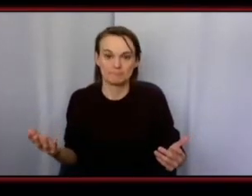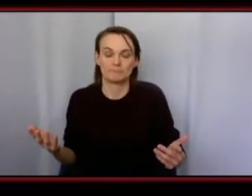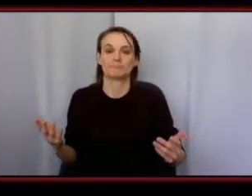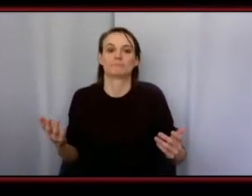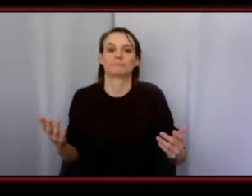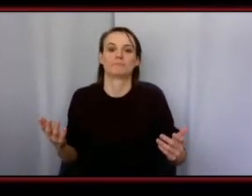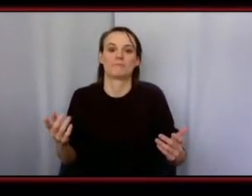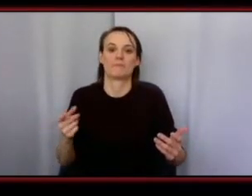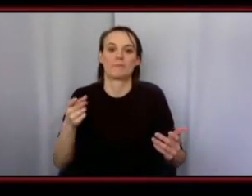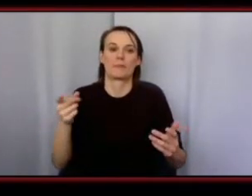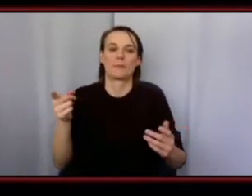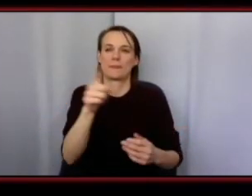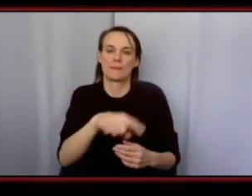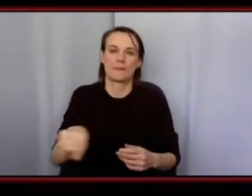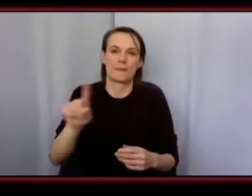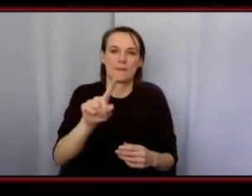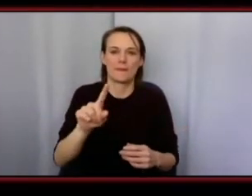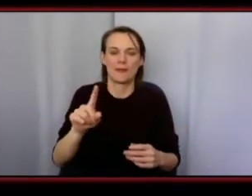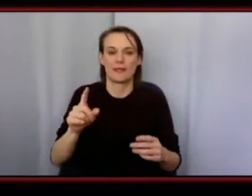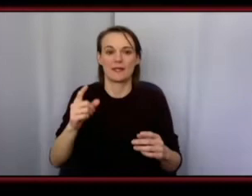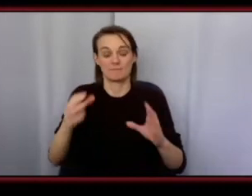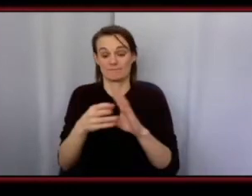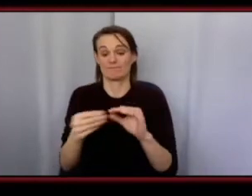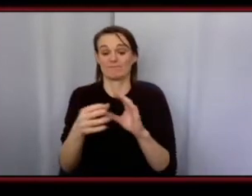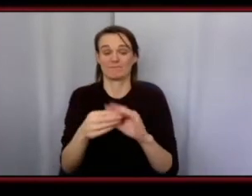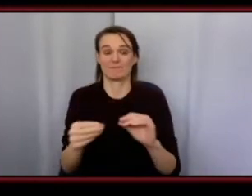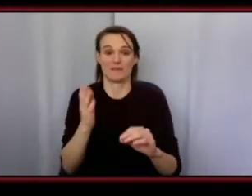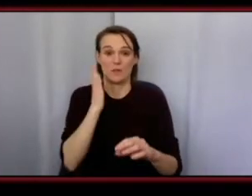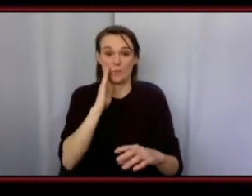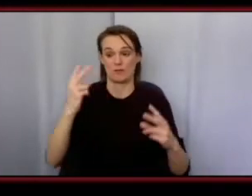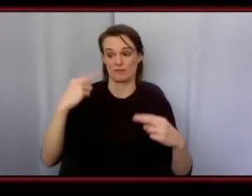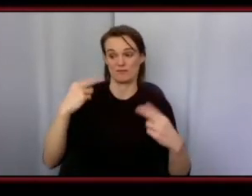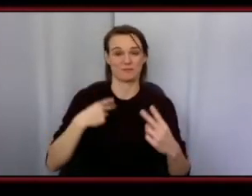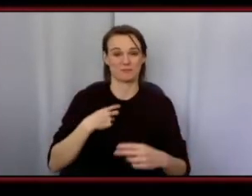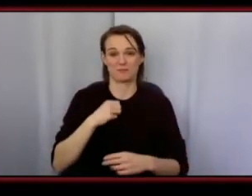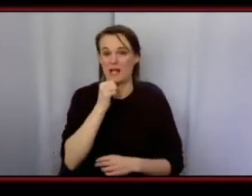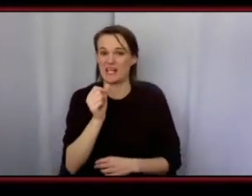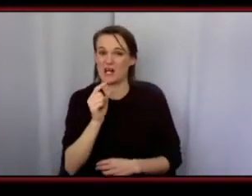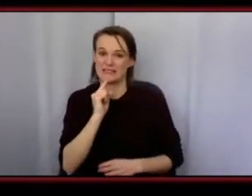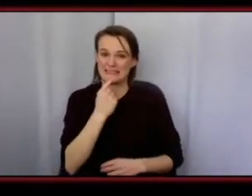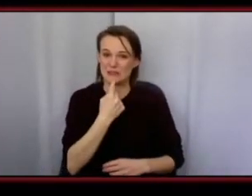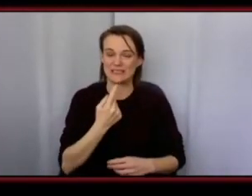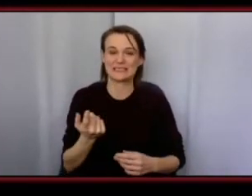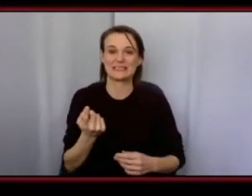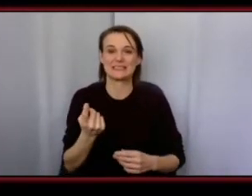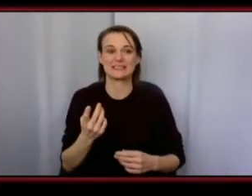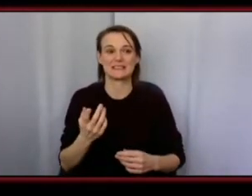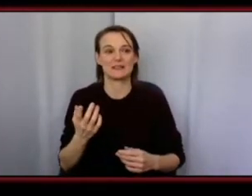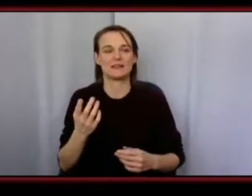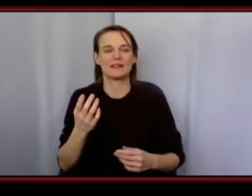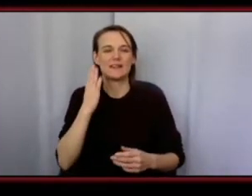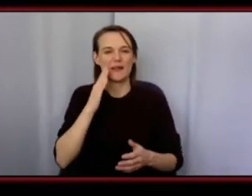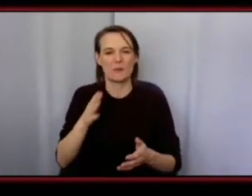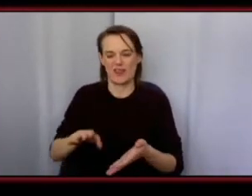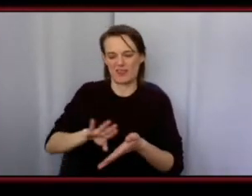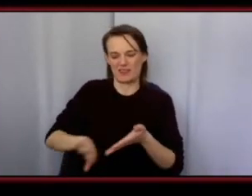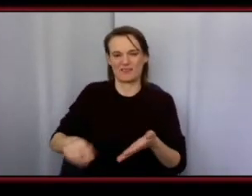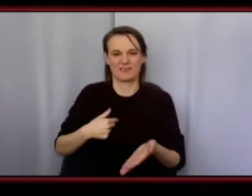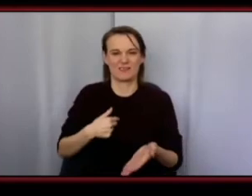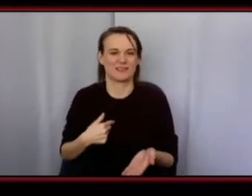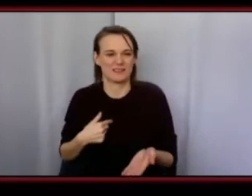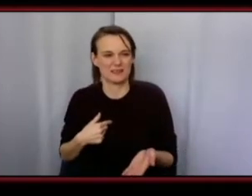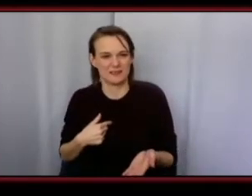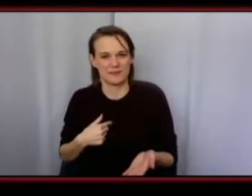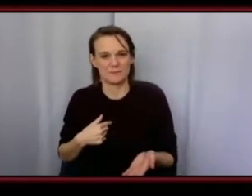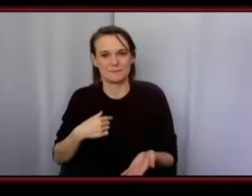how serious i'm taking when i start speaking about my businesses uh clients again dismiss me in a